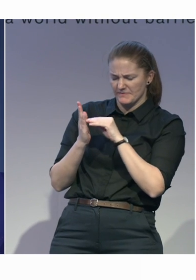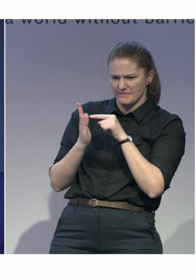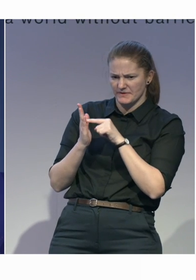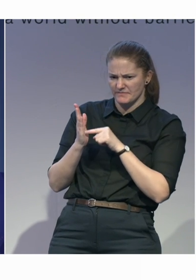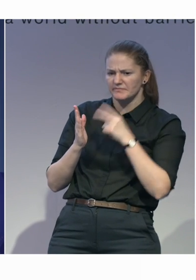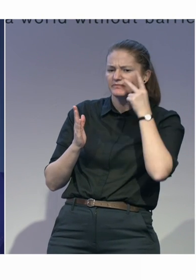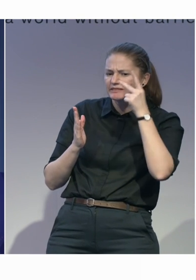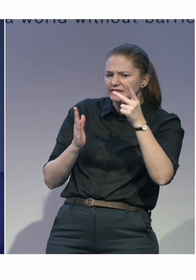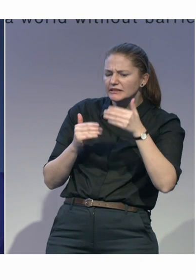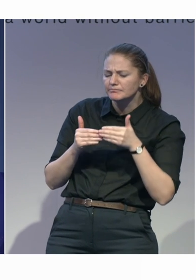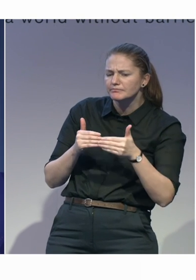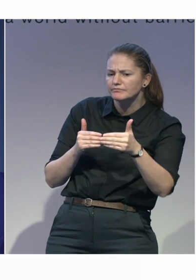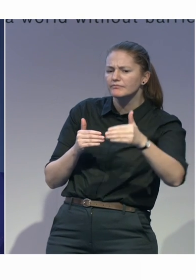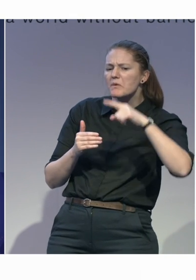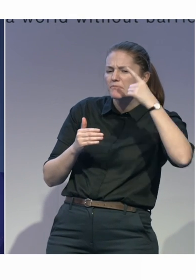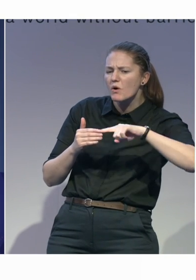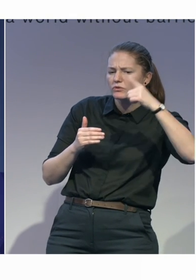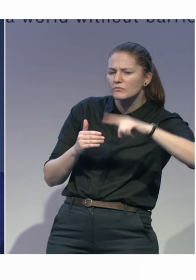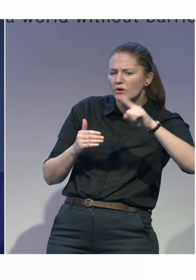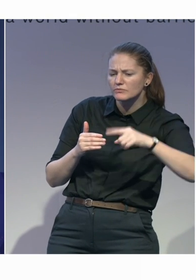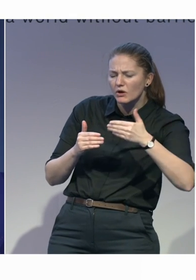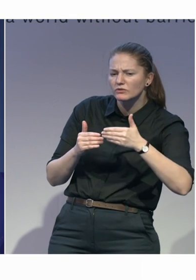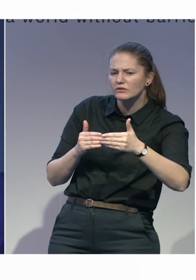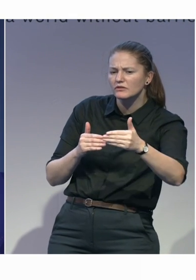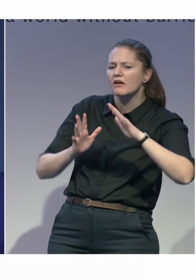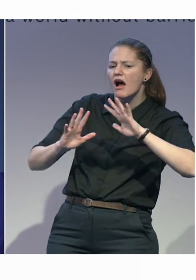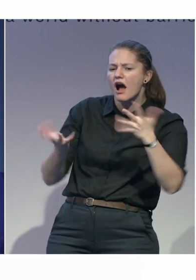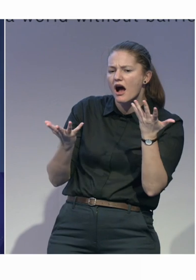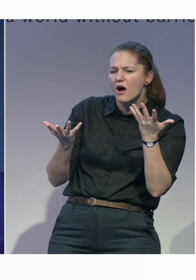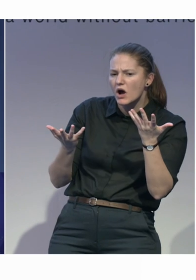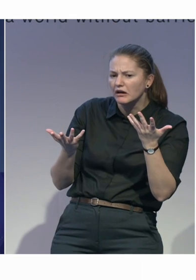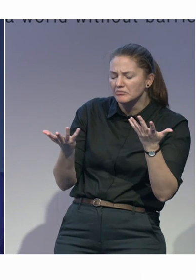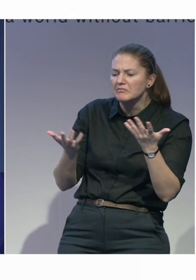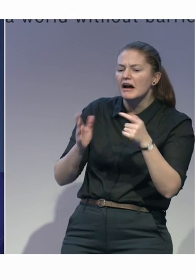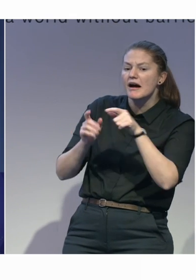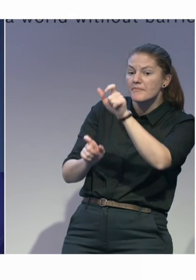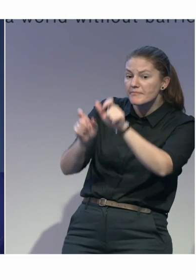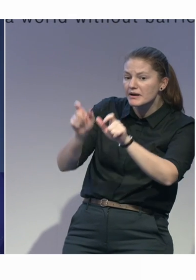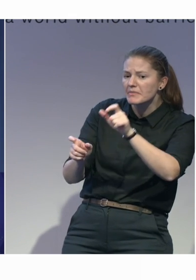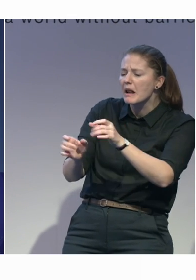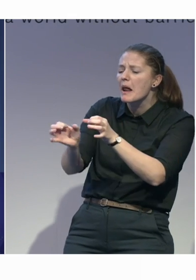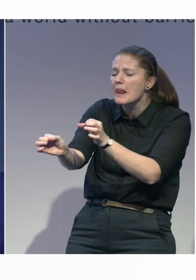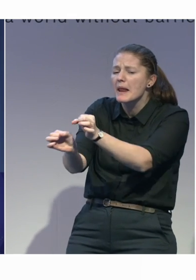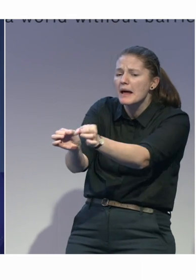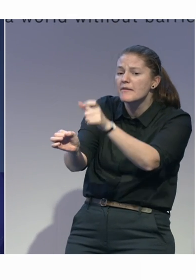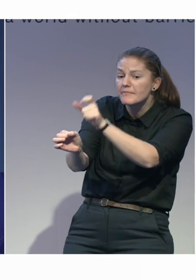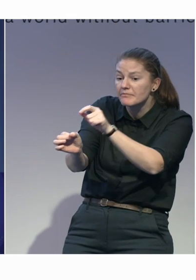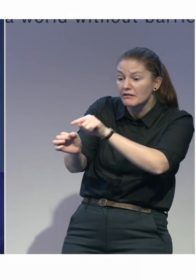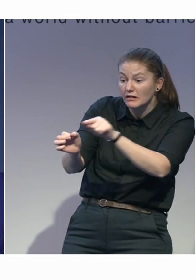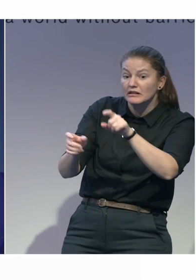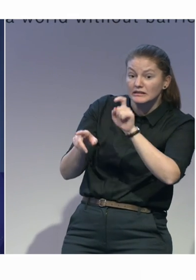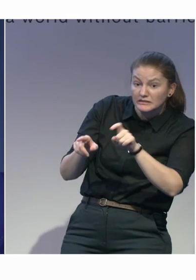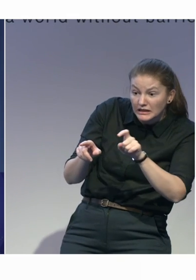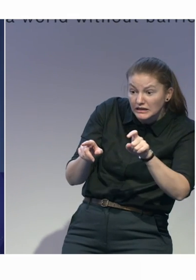part to meet the needs of the local users. So, hopefully, that will help in the knowledge transfer part of things. And, actually, over the years, we also see